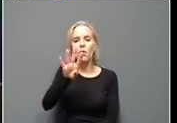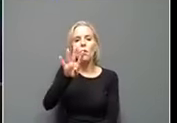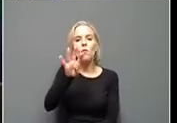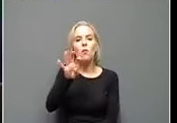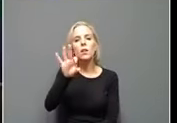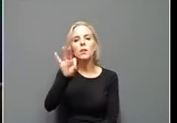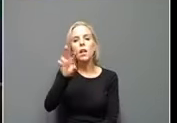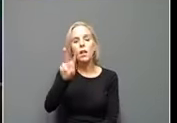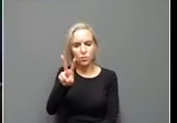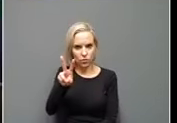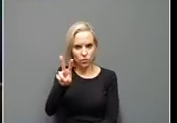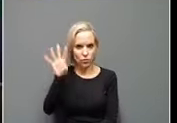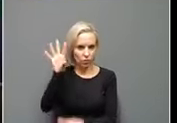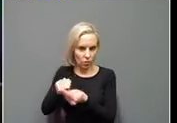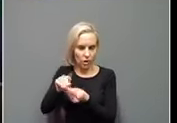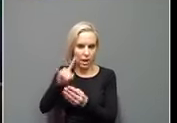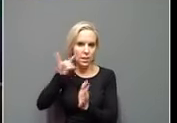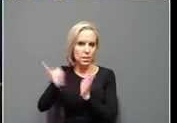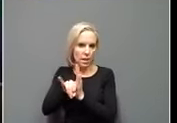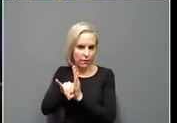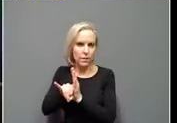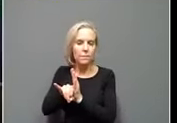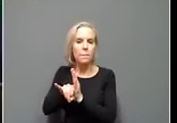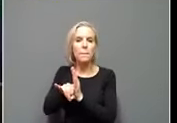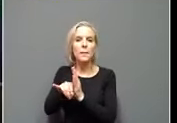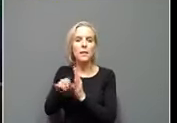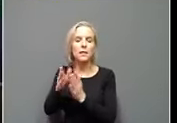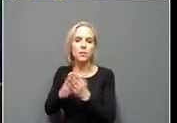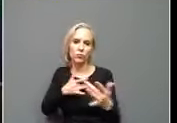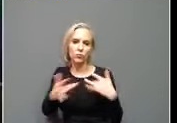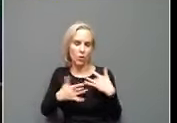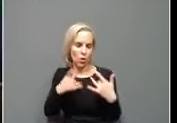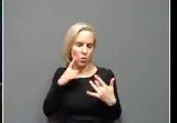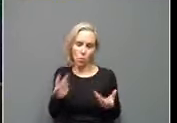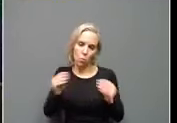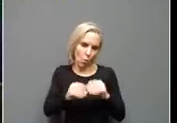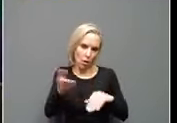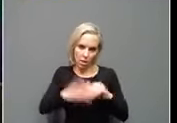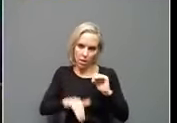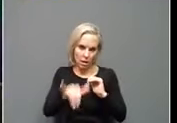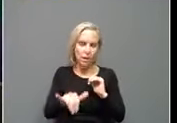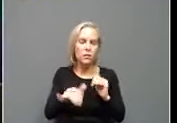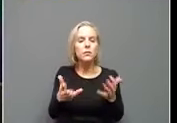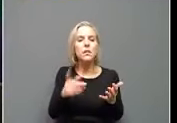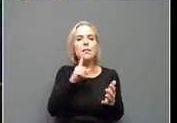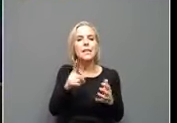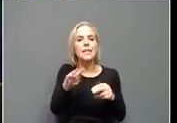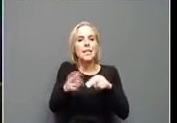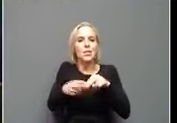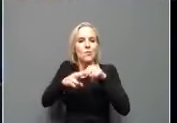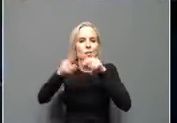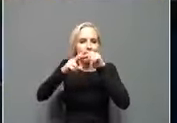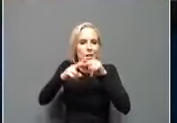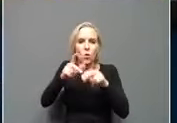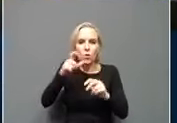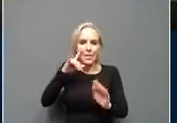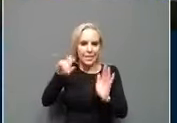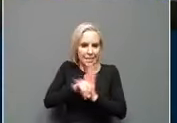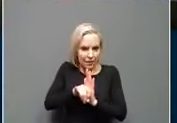492 total identified variants of concern. We know there are a ton more than that. But just the increase in the ones we're identifying